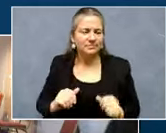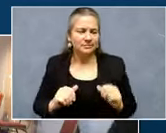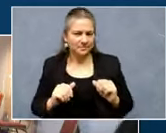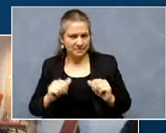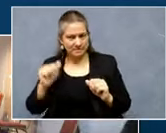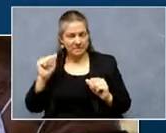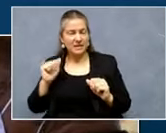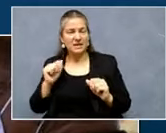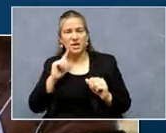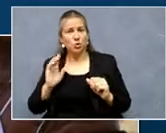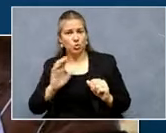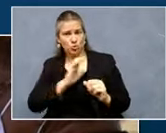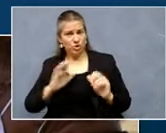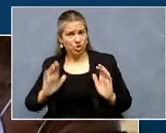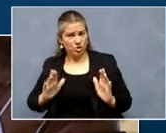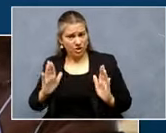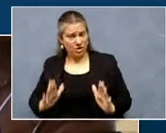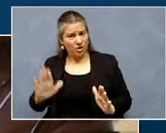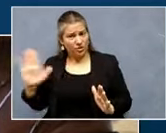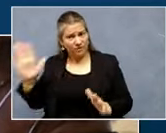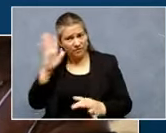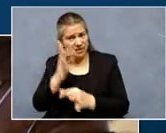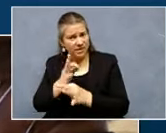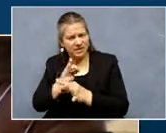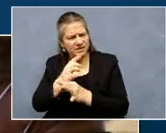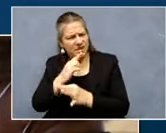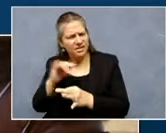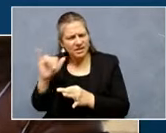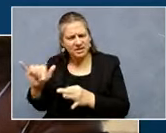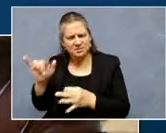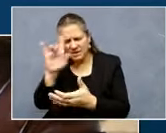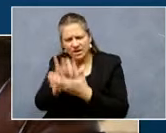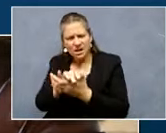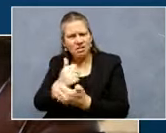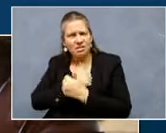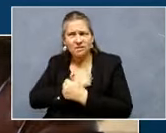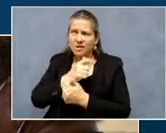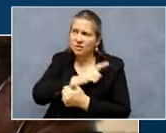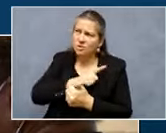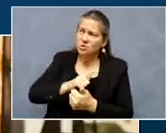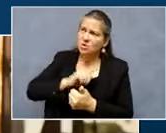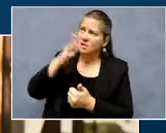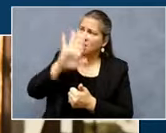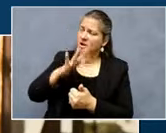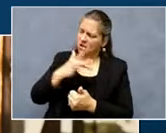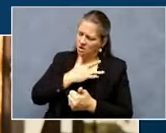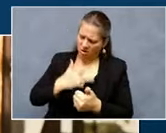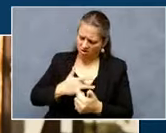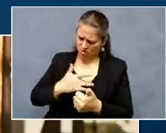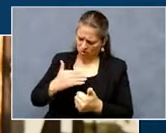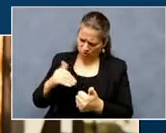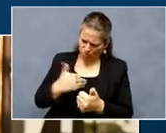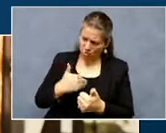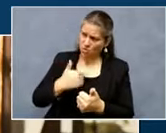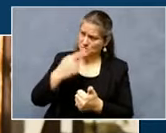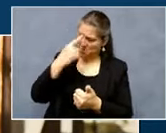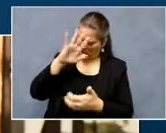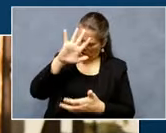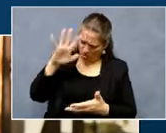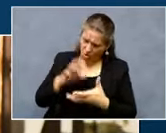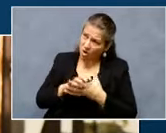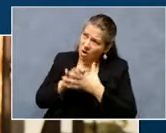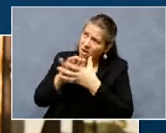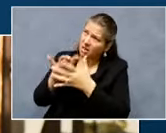person's faith. Jesus said, love the Lord your God with all your heart, your soul, your mind. So we should use the